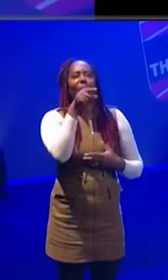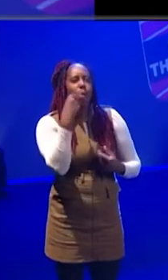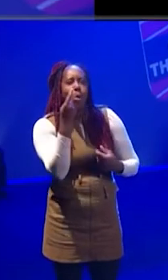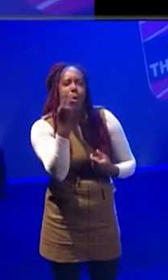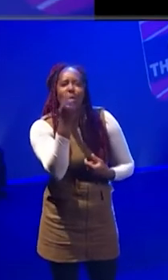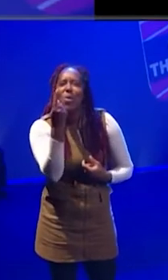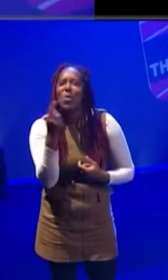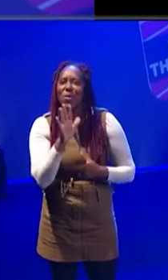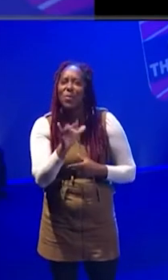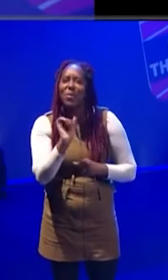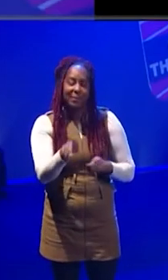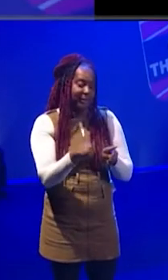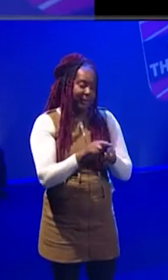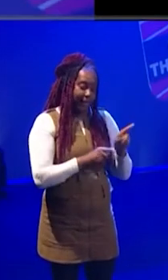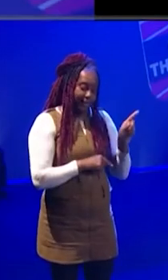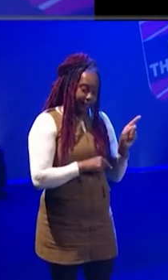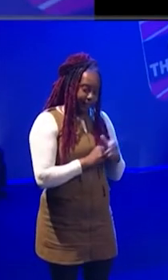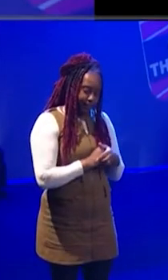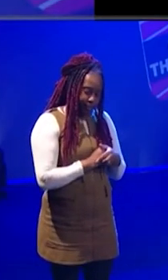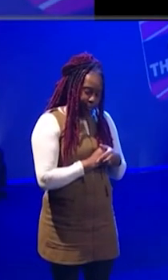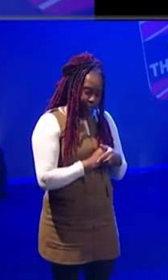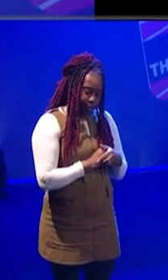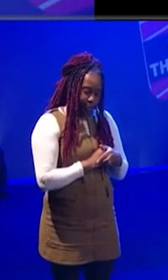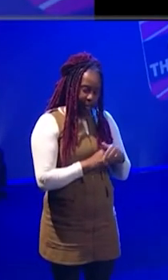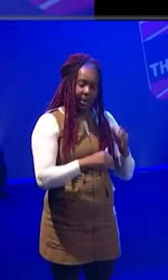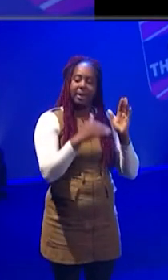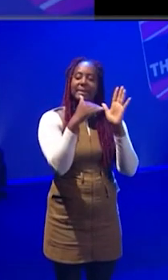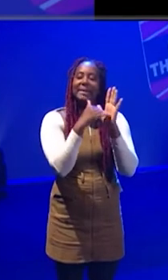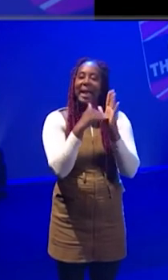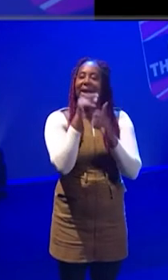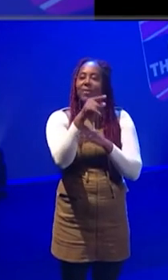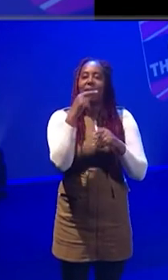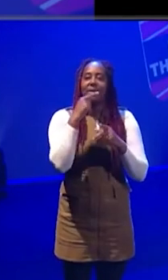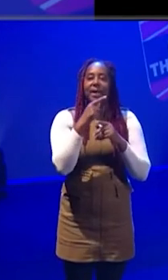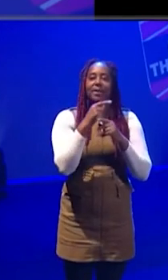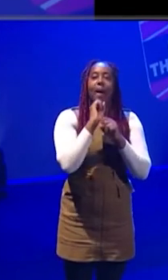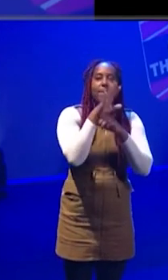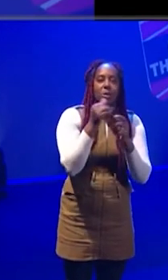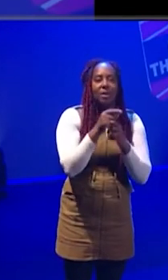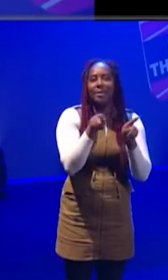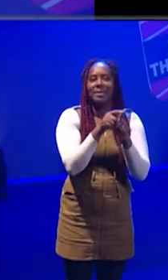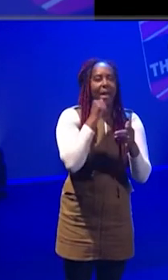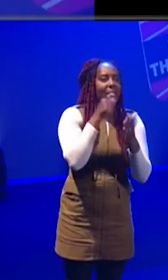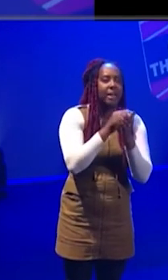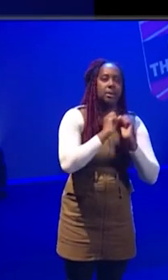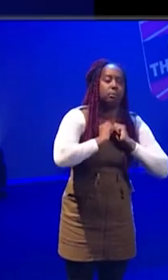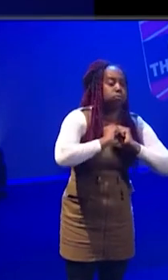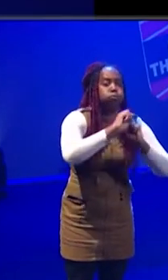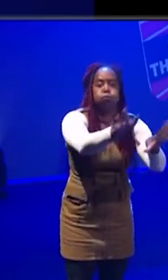I think I would say I know you were joking about postcards, but I sent an awful lot of letters out to everybody.